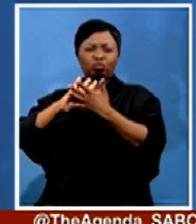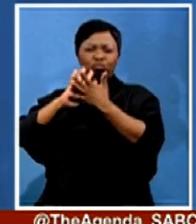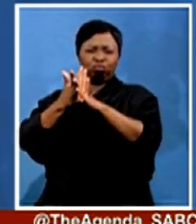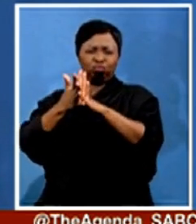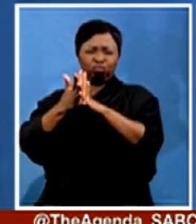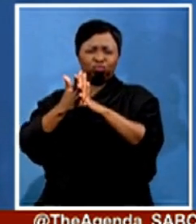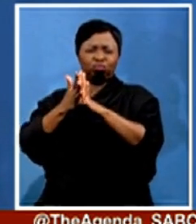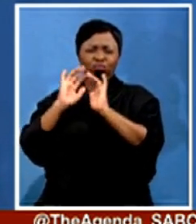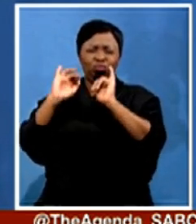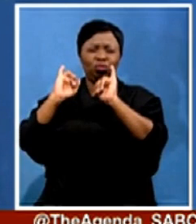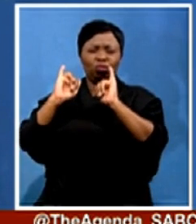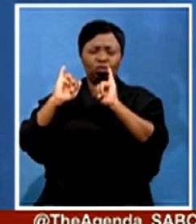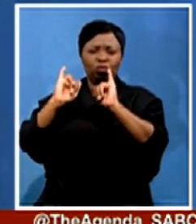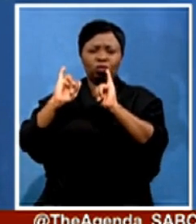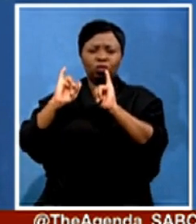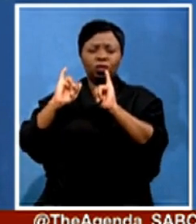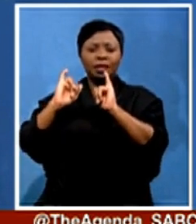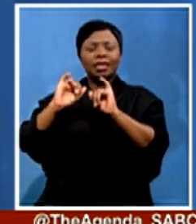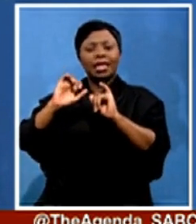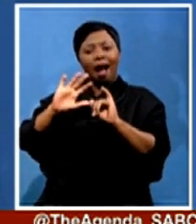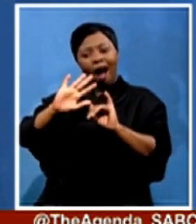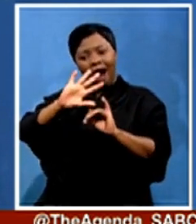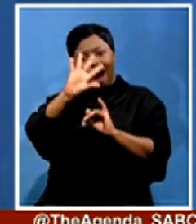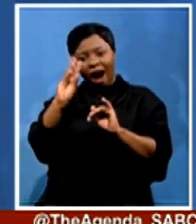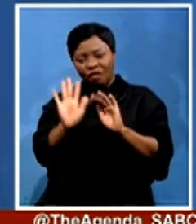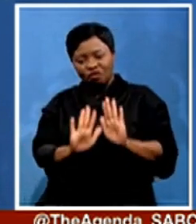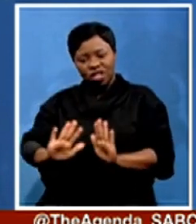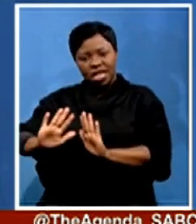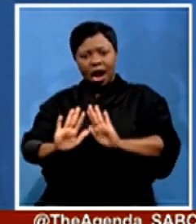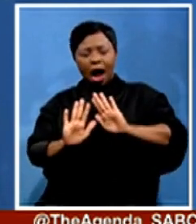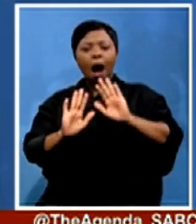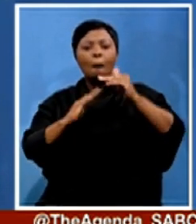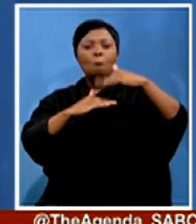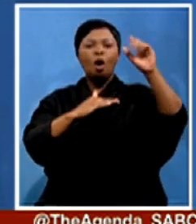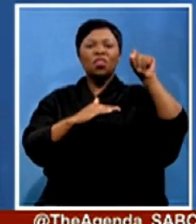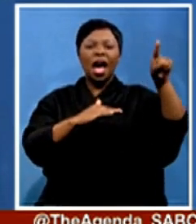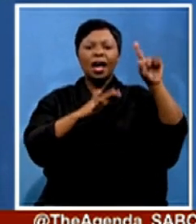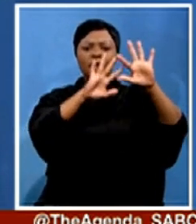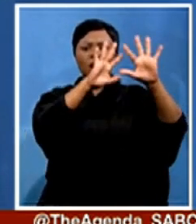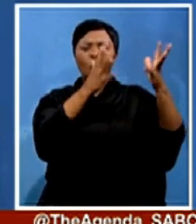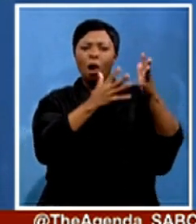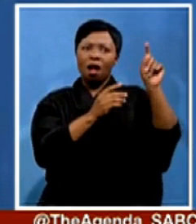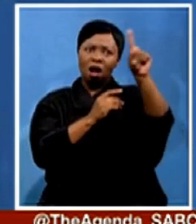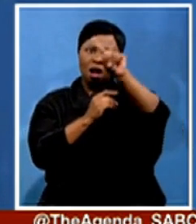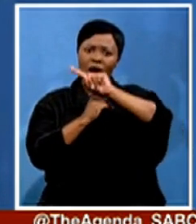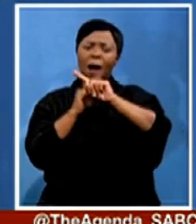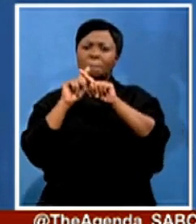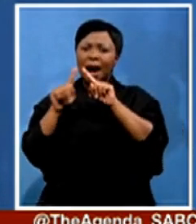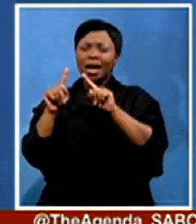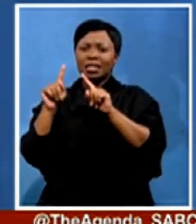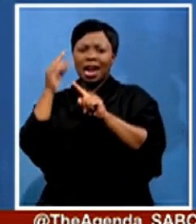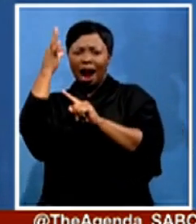of the world. I think the people of Africa have responded very well. Our governments have put measures that have assisted